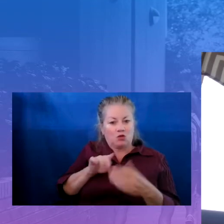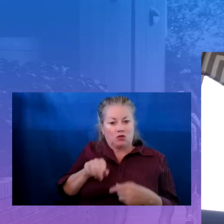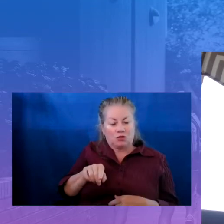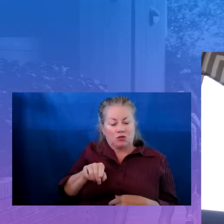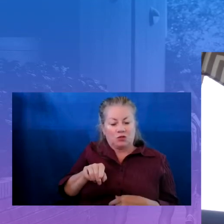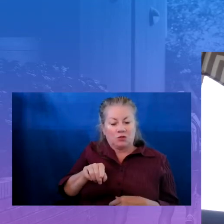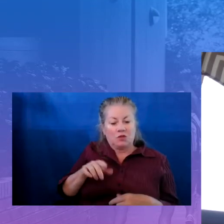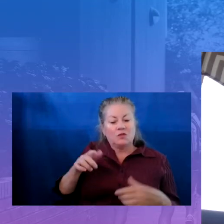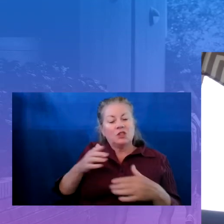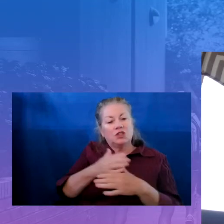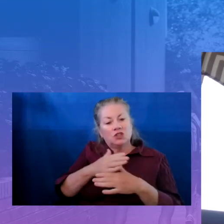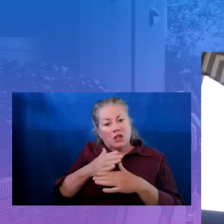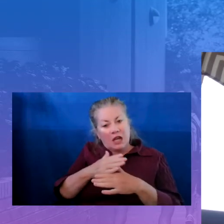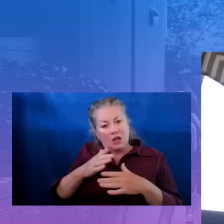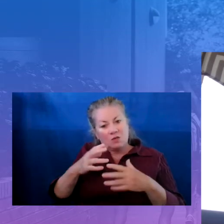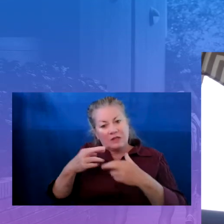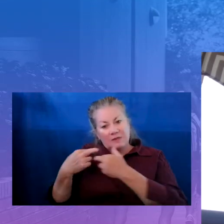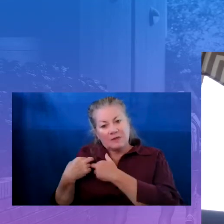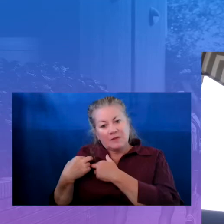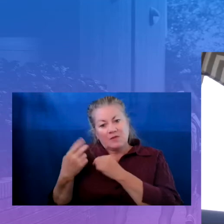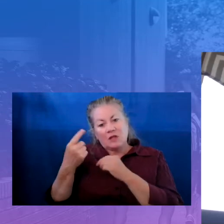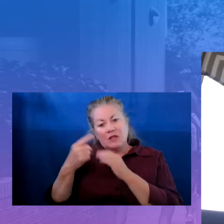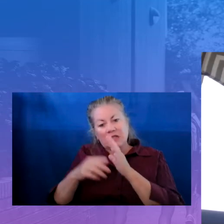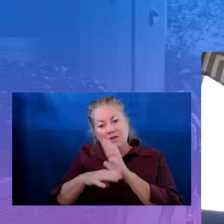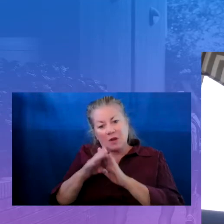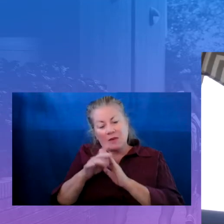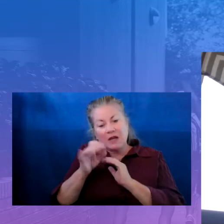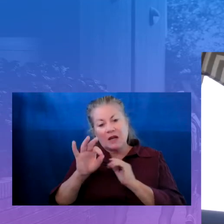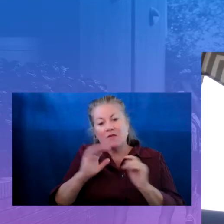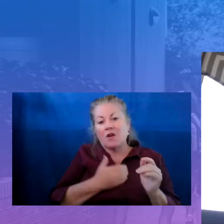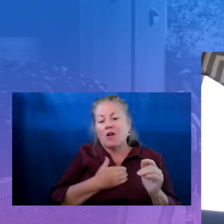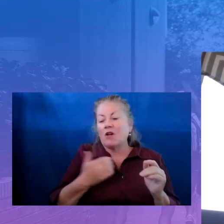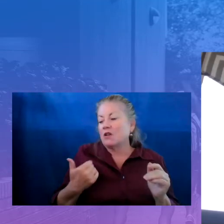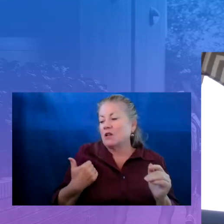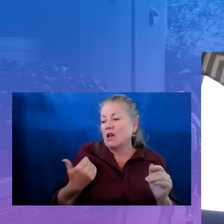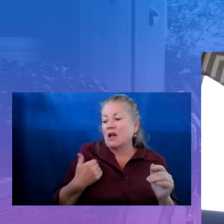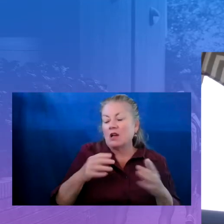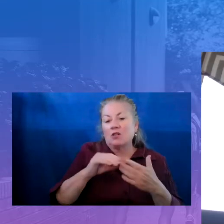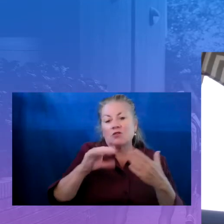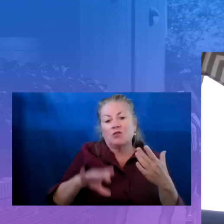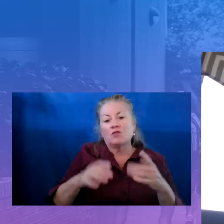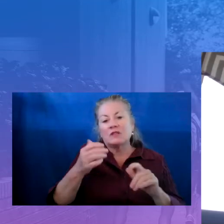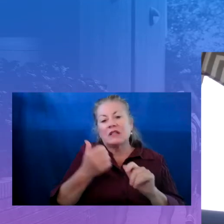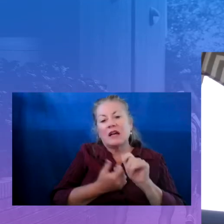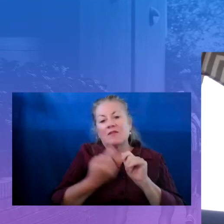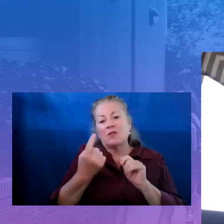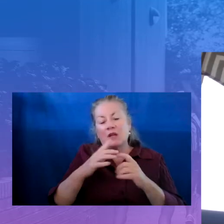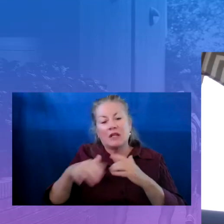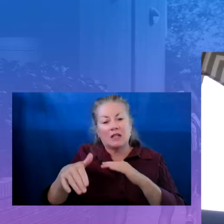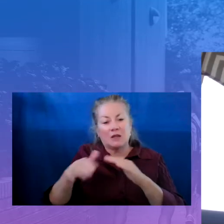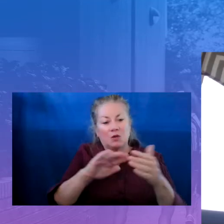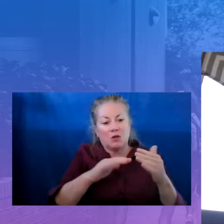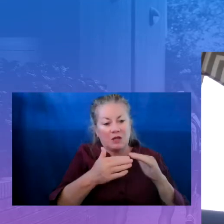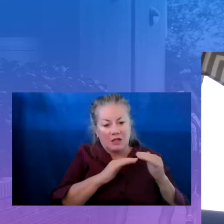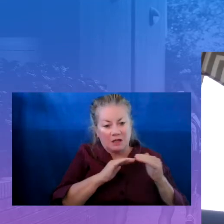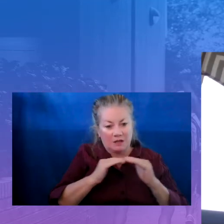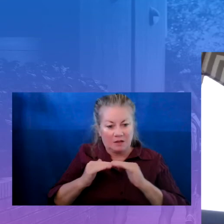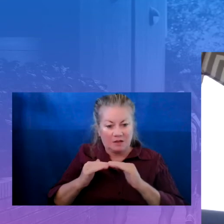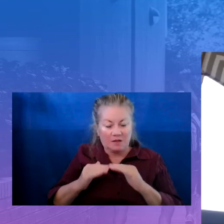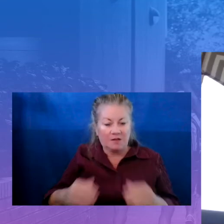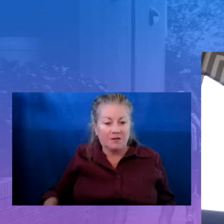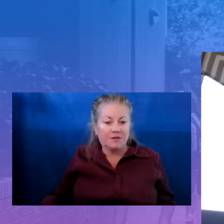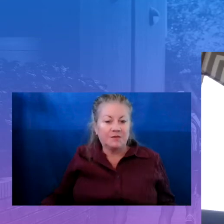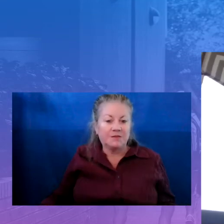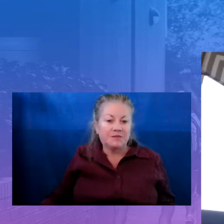development of our young learners with everyone in our community. And I think like one of the things that has been helpful is